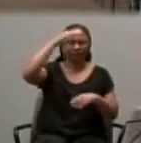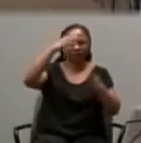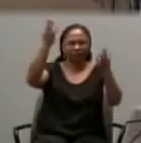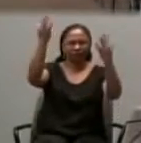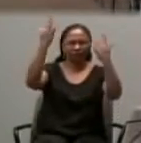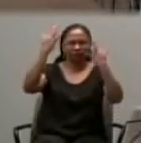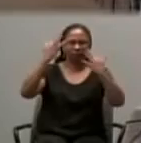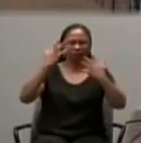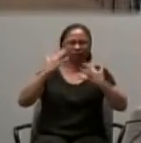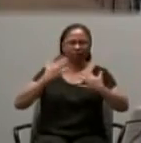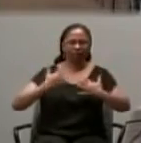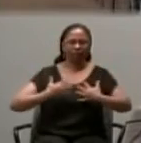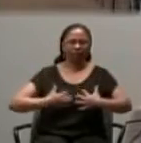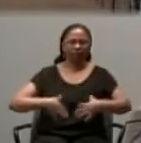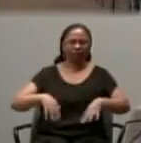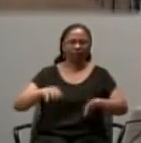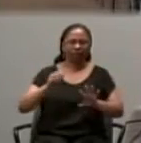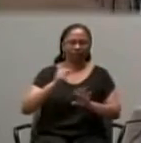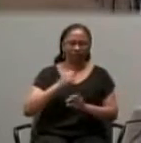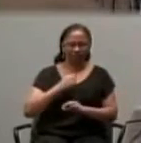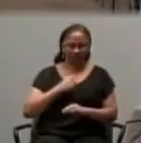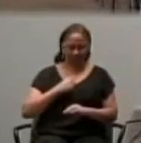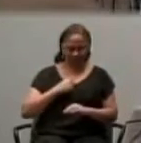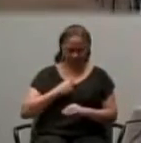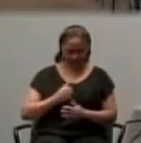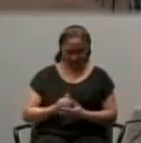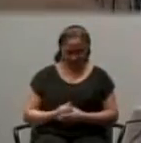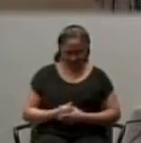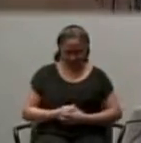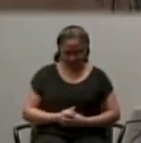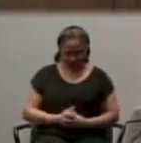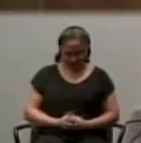Anointing, fall on me.